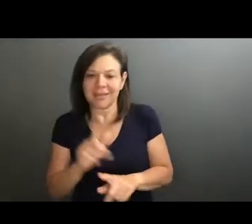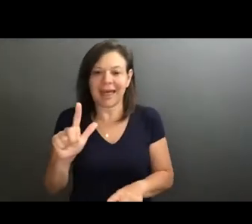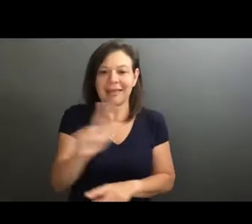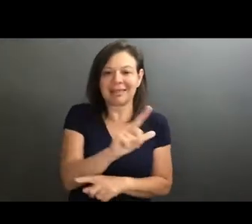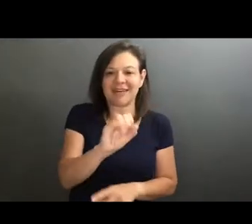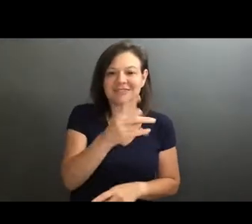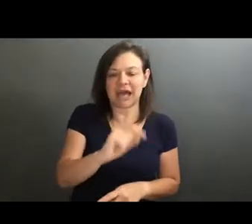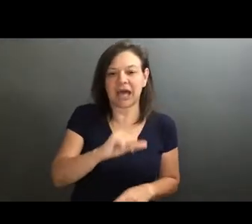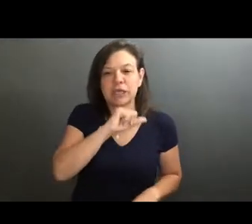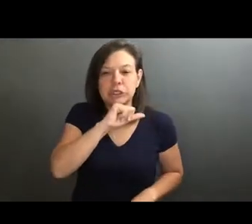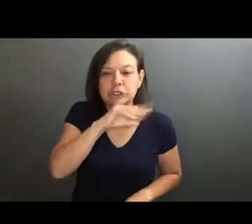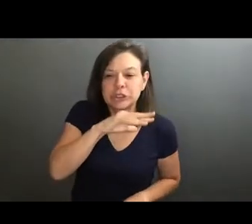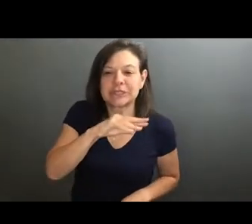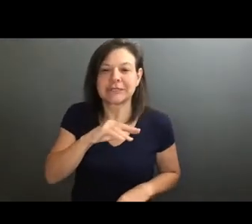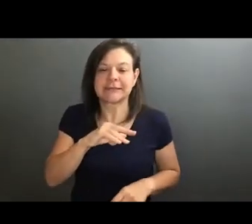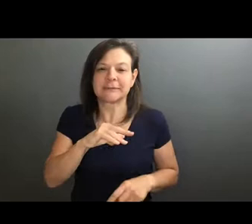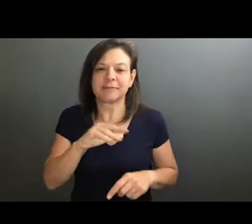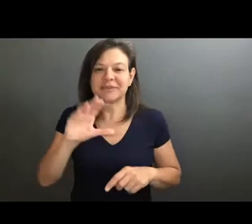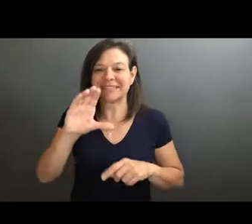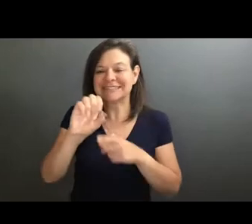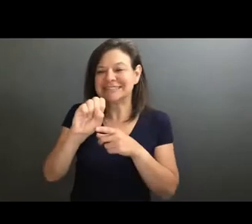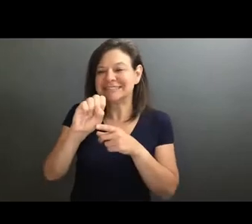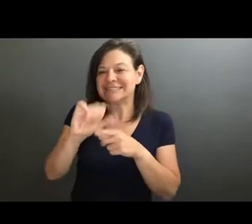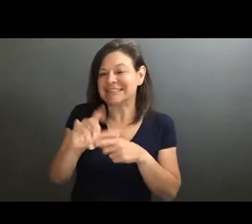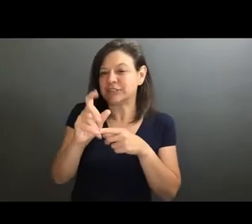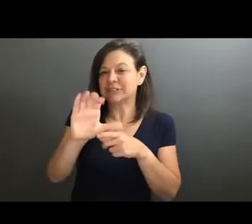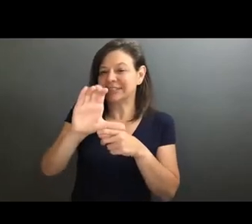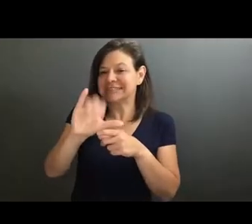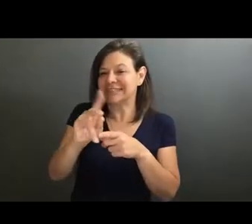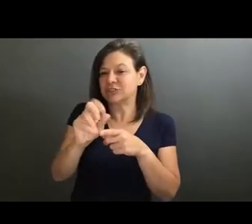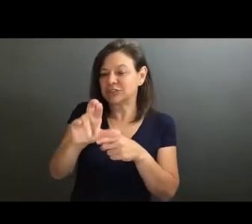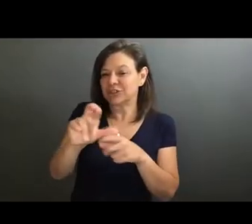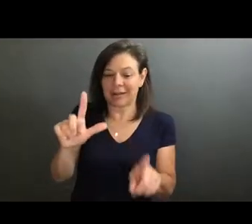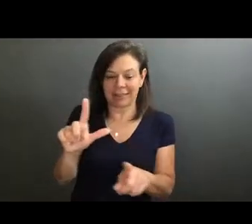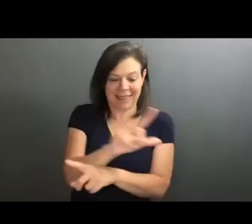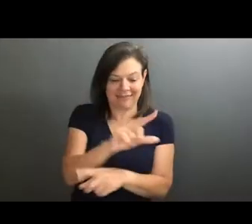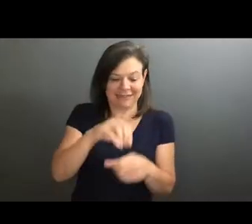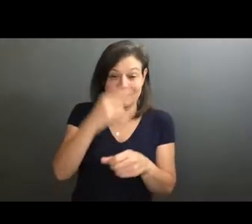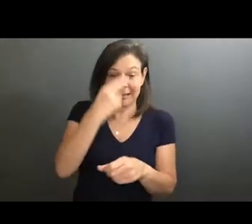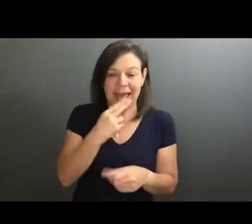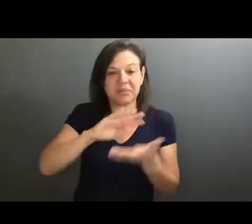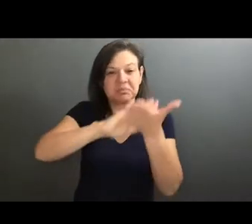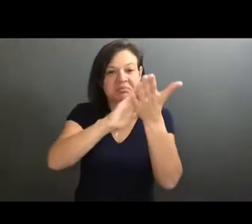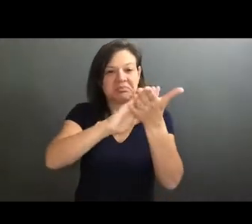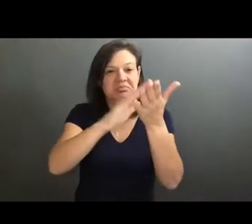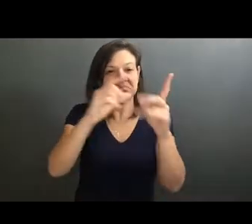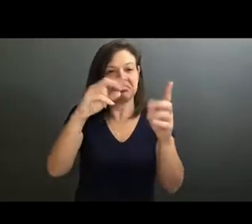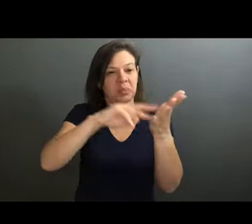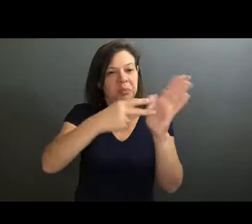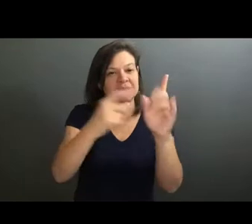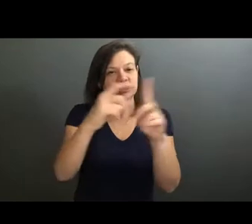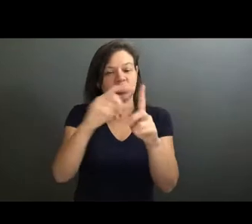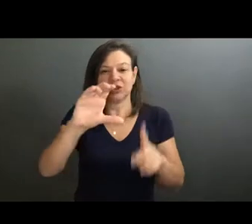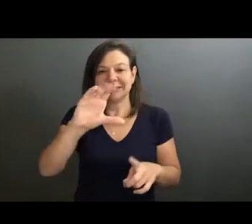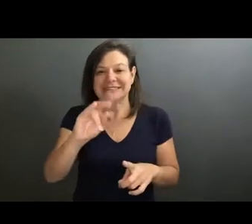dirty and sinister almost. think left in Latin even translates to sinister. And with that, we're really trying to